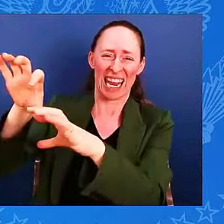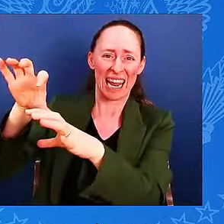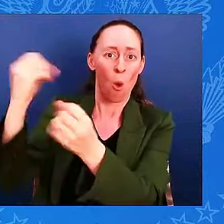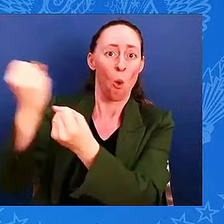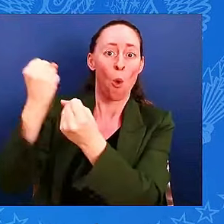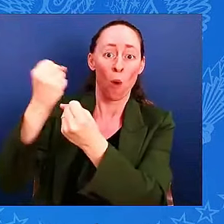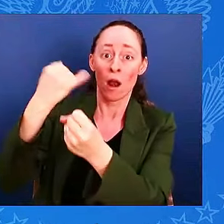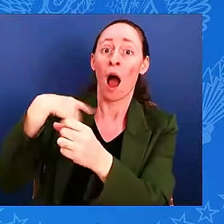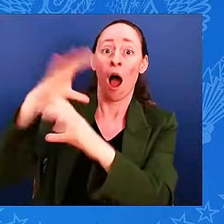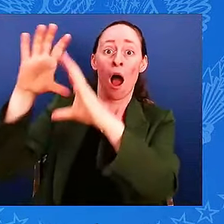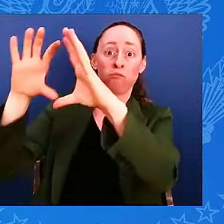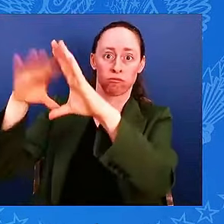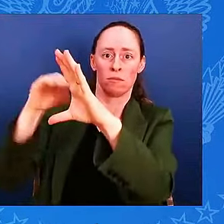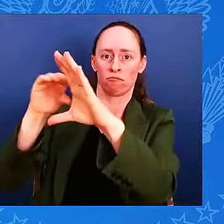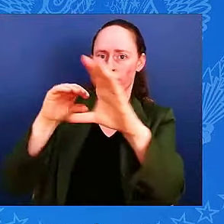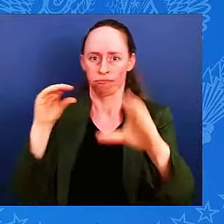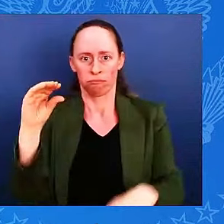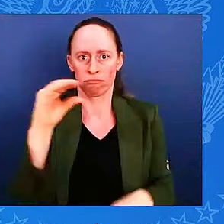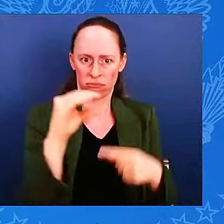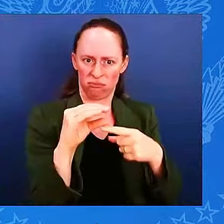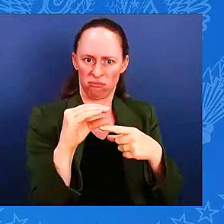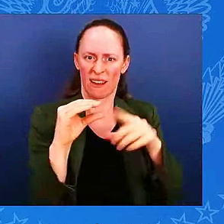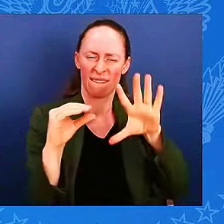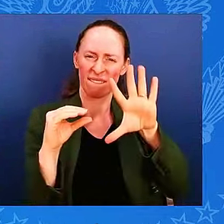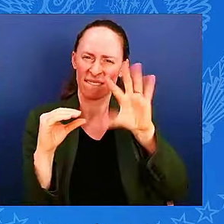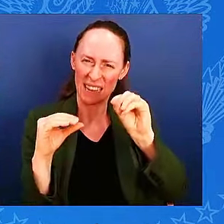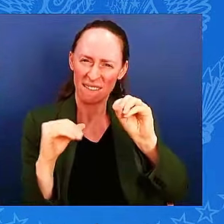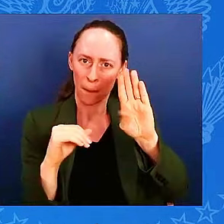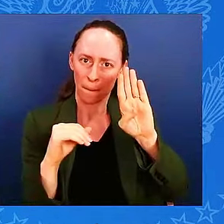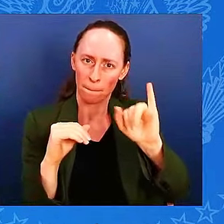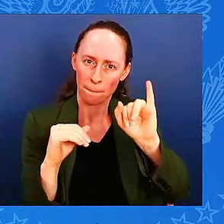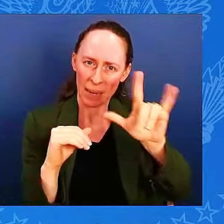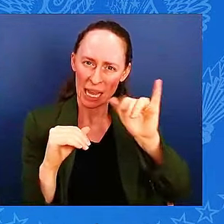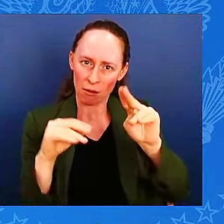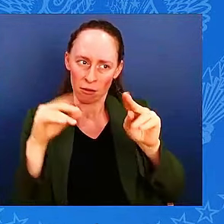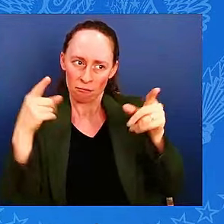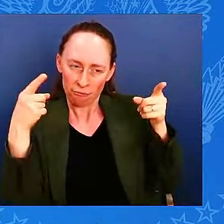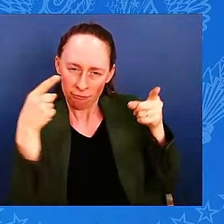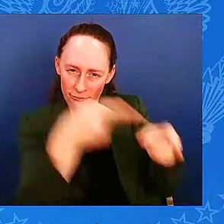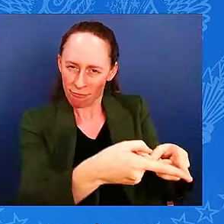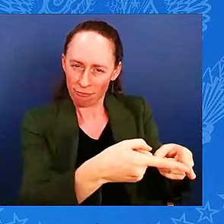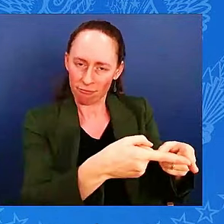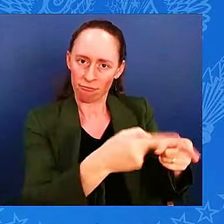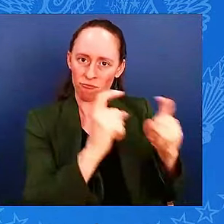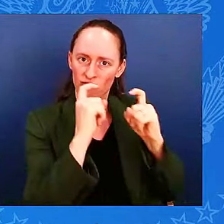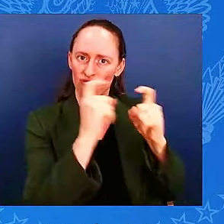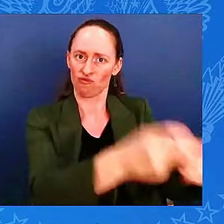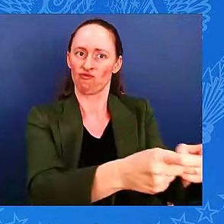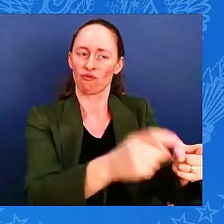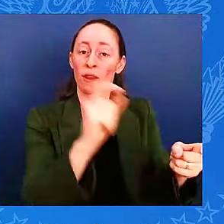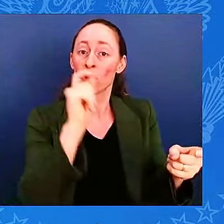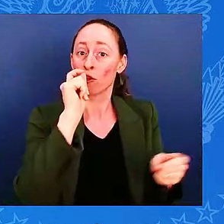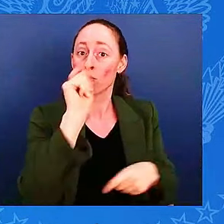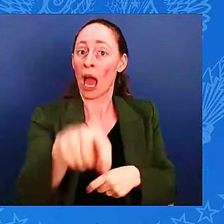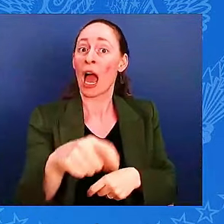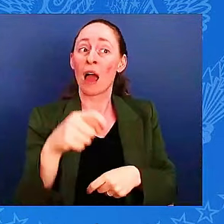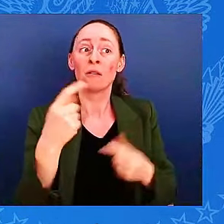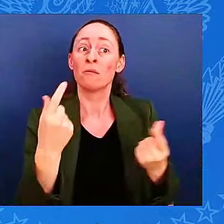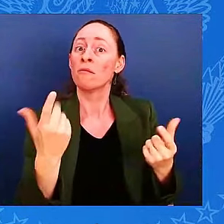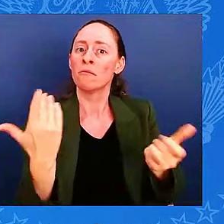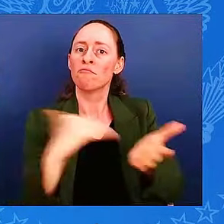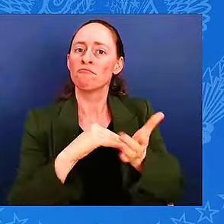its economy. Today, we reaffirm that with all our respective countries and legal systems,